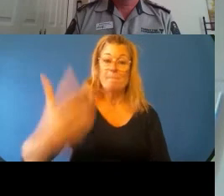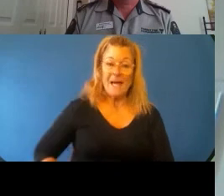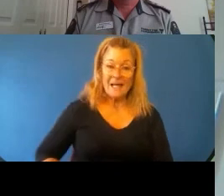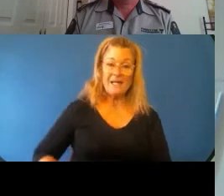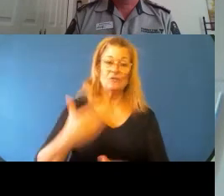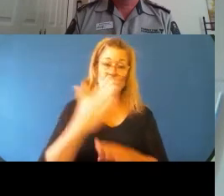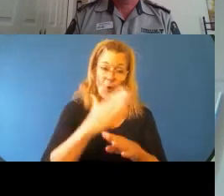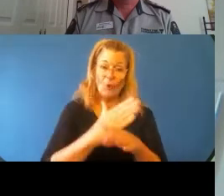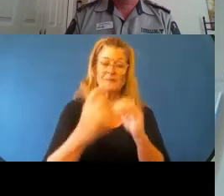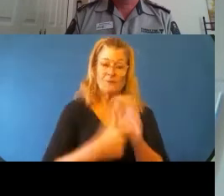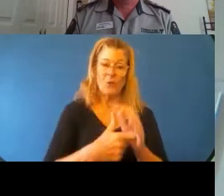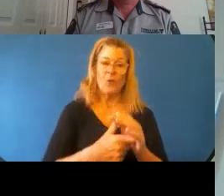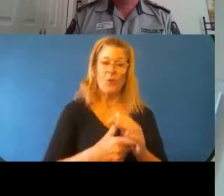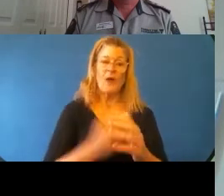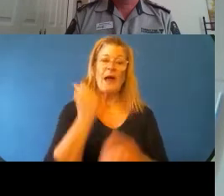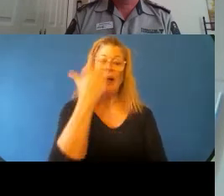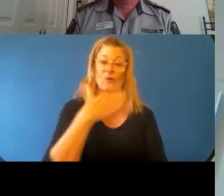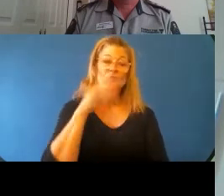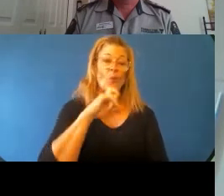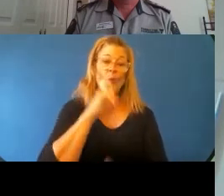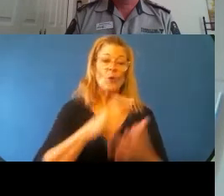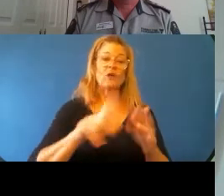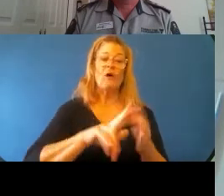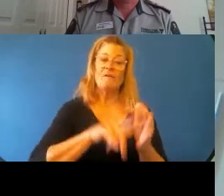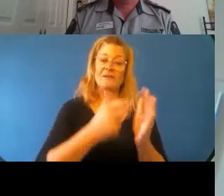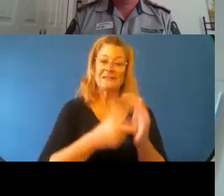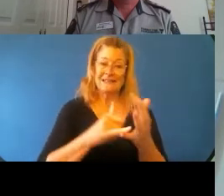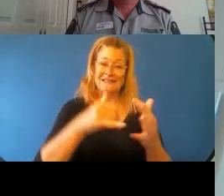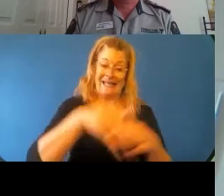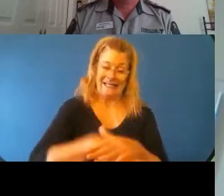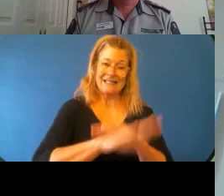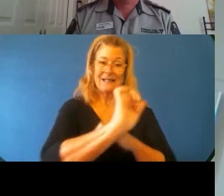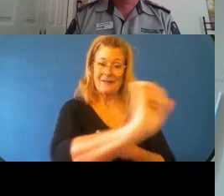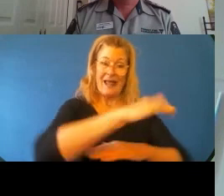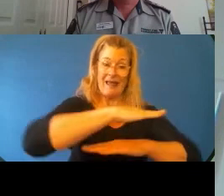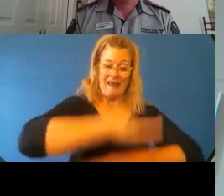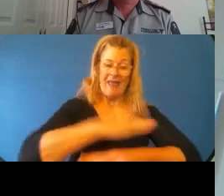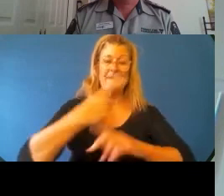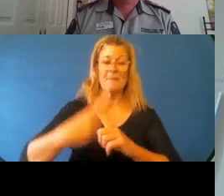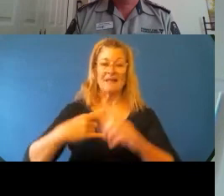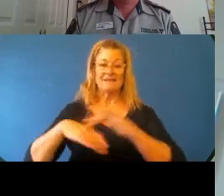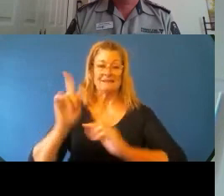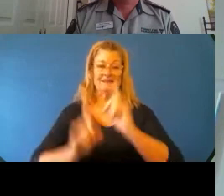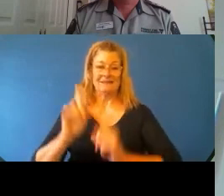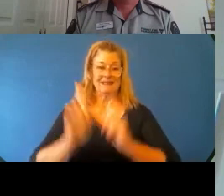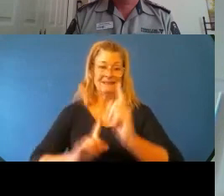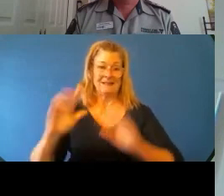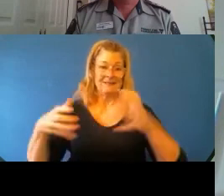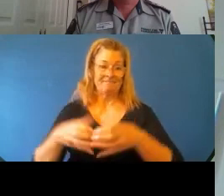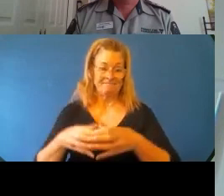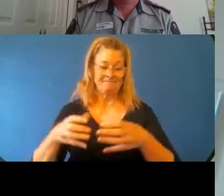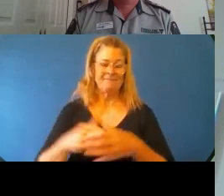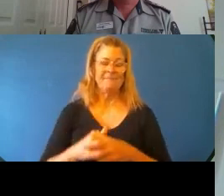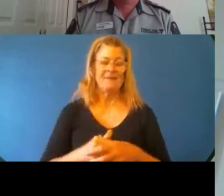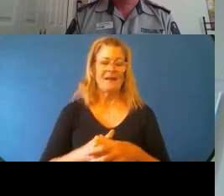Aboriginal water officers, both within traditional owner organizations, as well as within water corporations and capture management authorities. And that